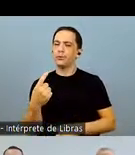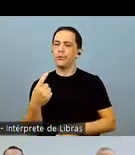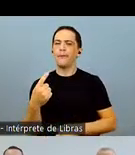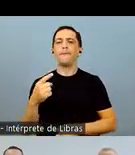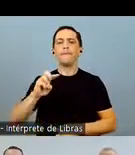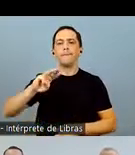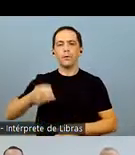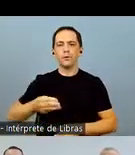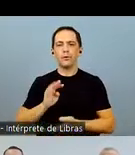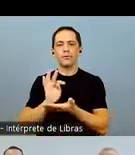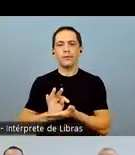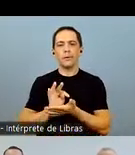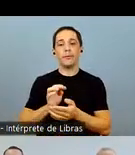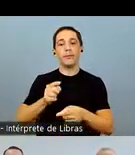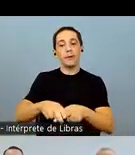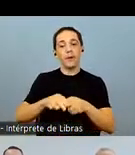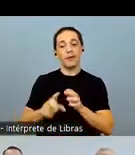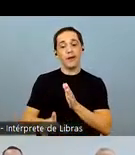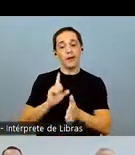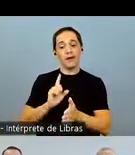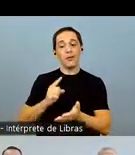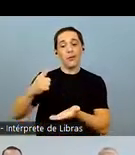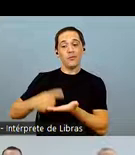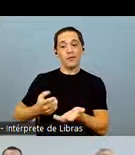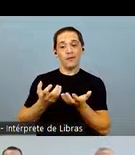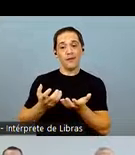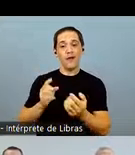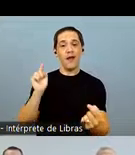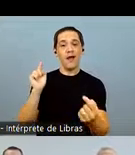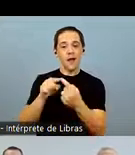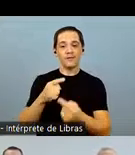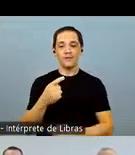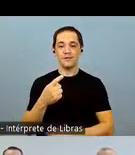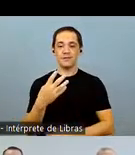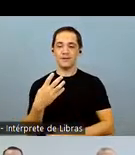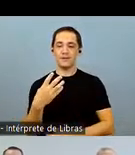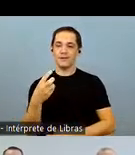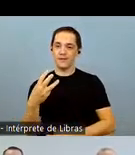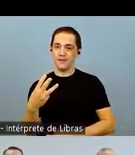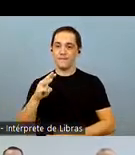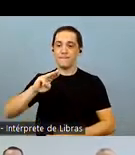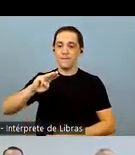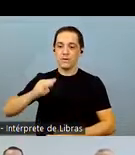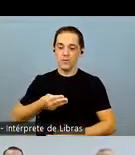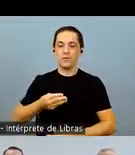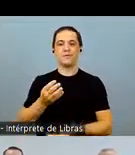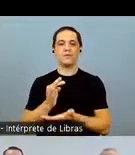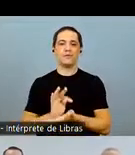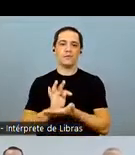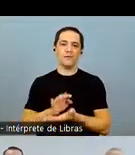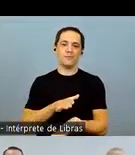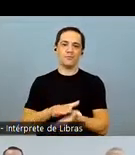This number is 21 million tons short of the initial expectations of